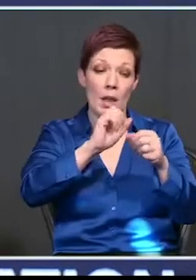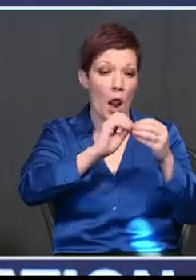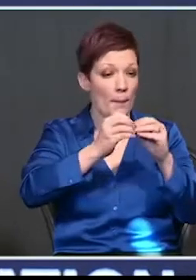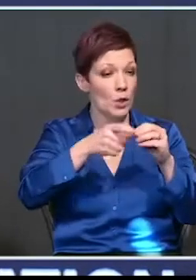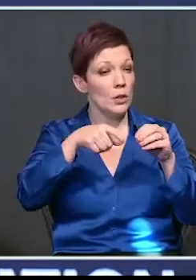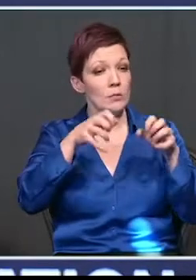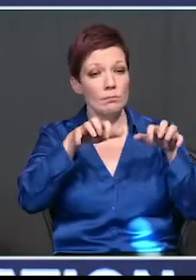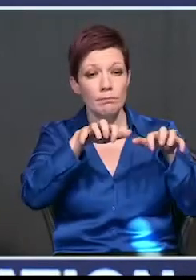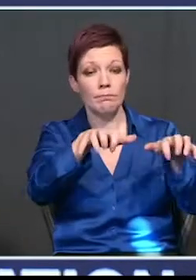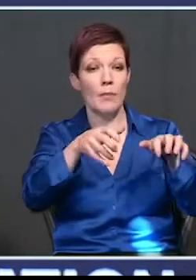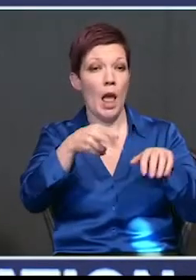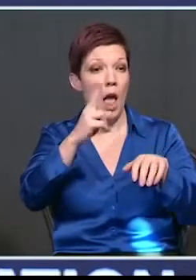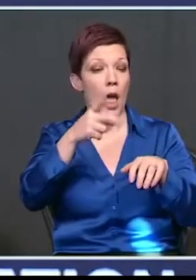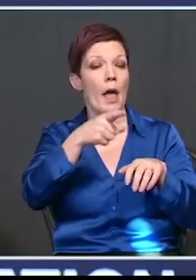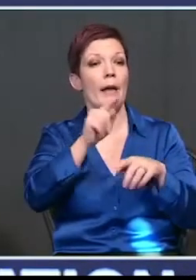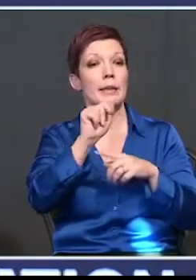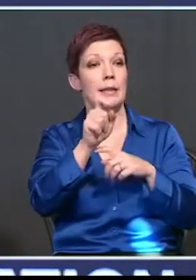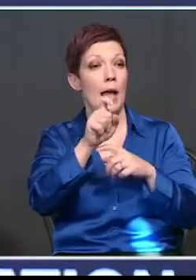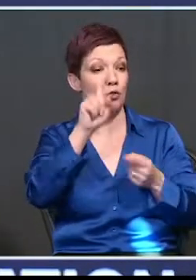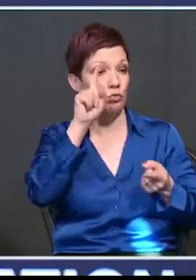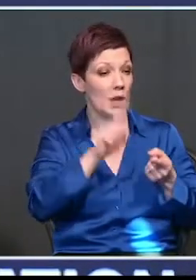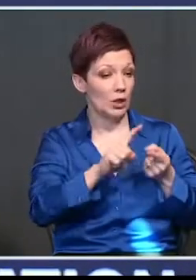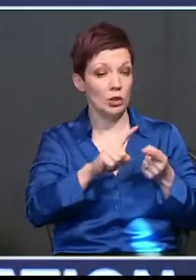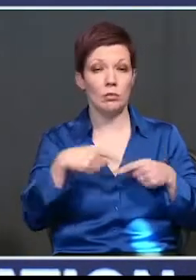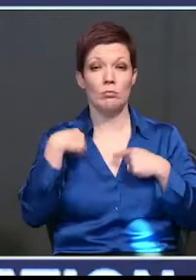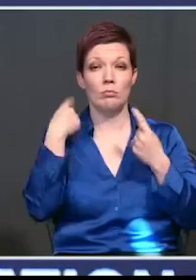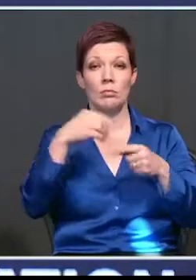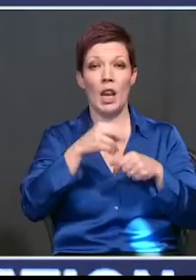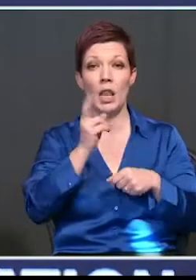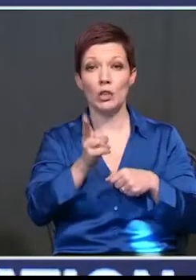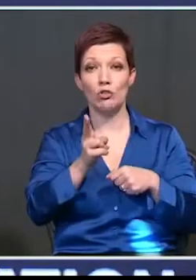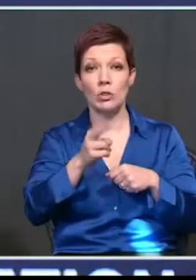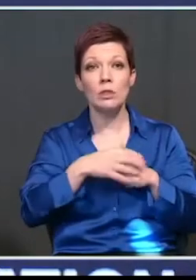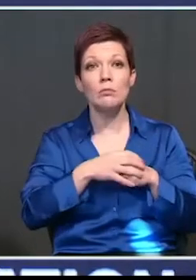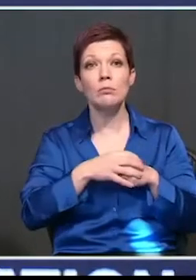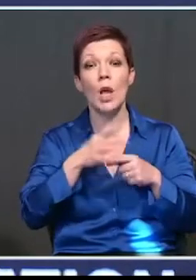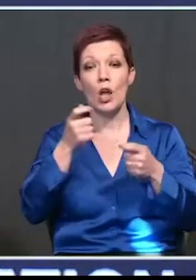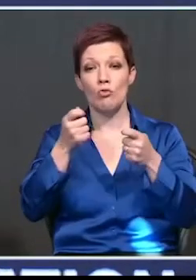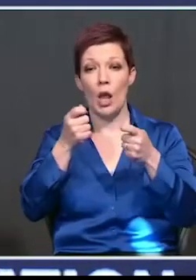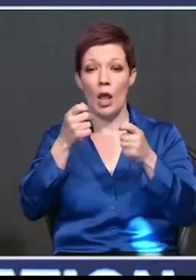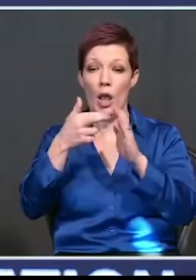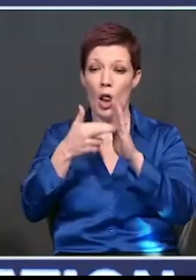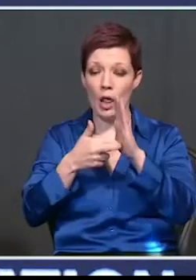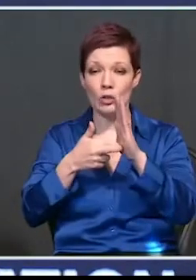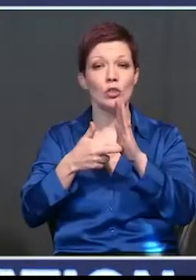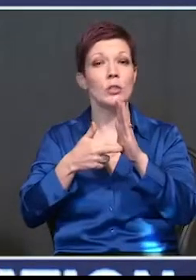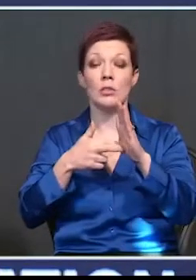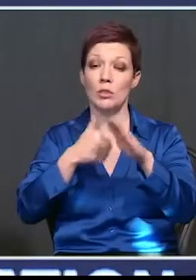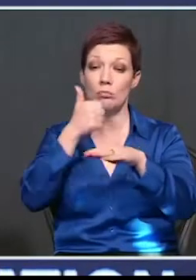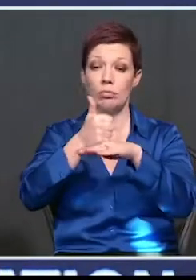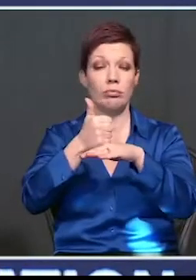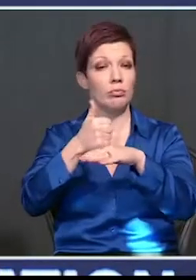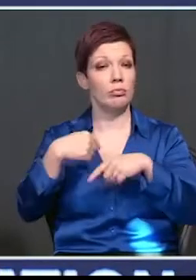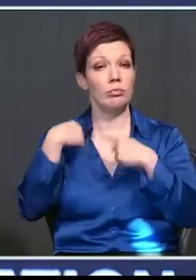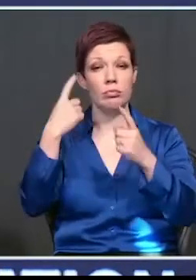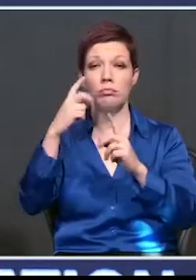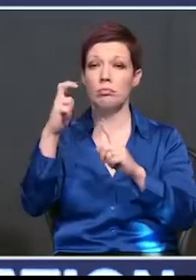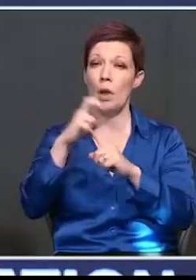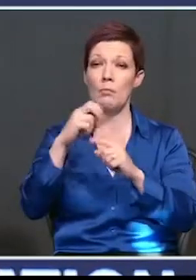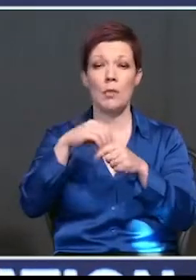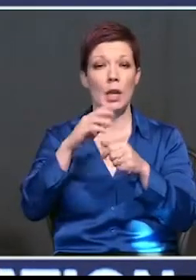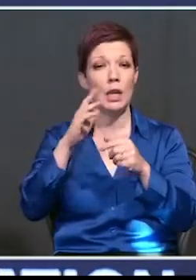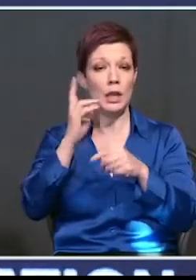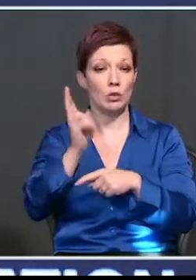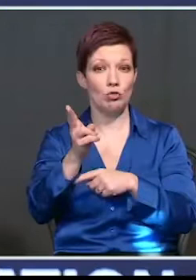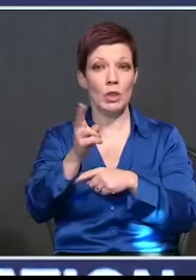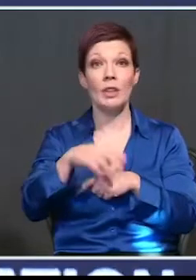you look at the tax reductions are the greatest in history, the regulation reductions, the greatest in history. It leads us to Space